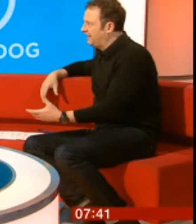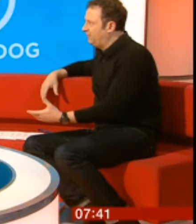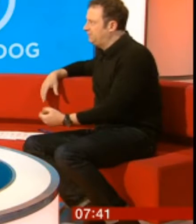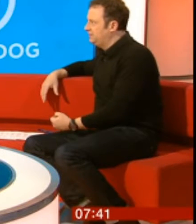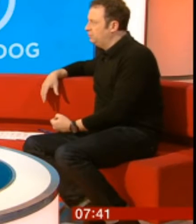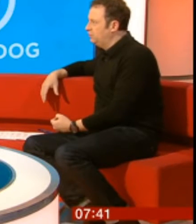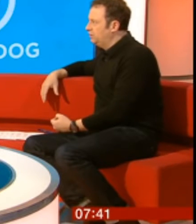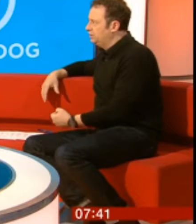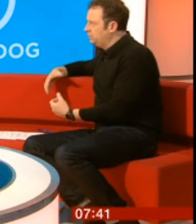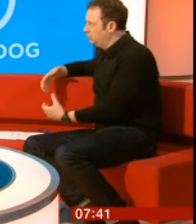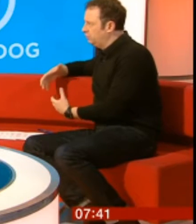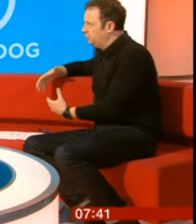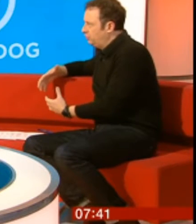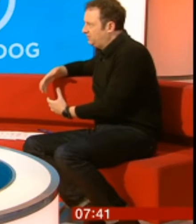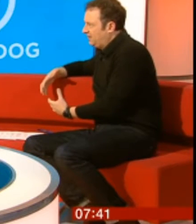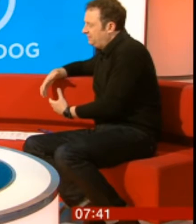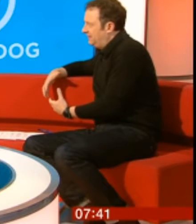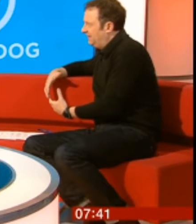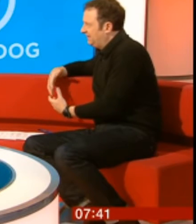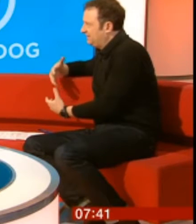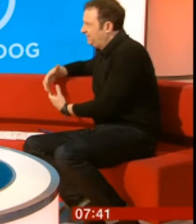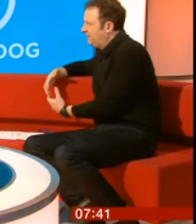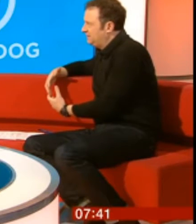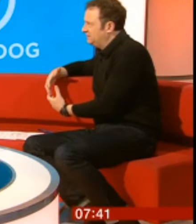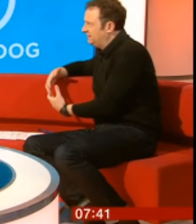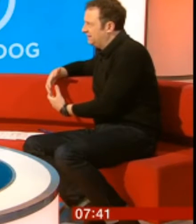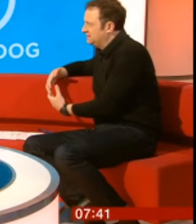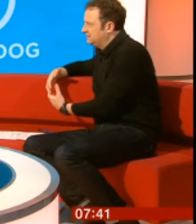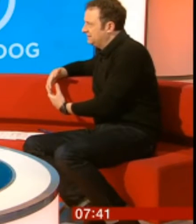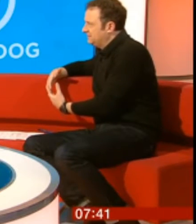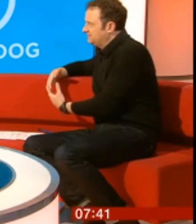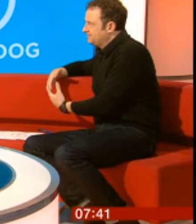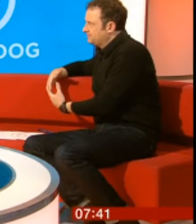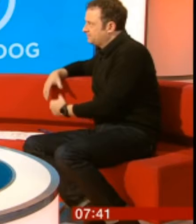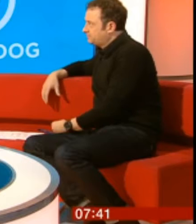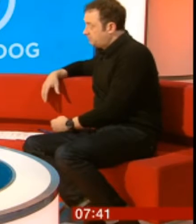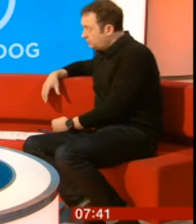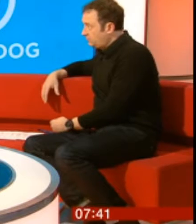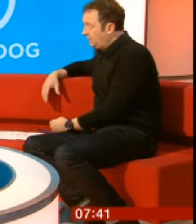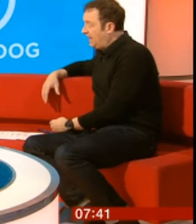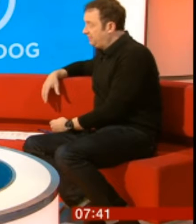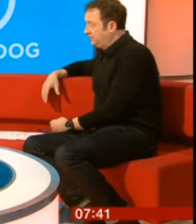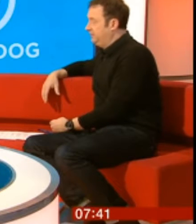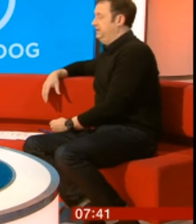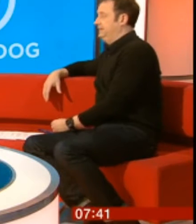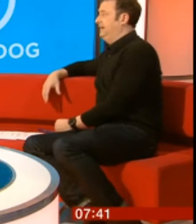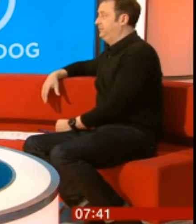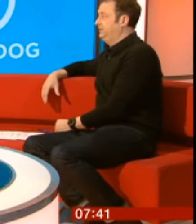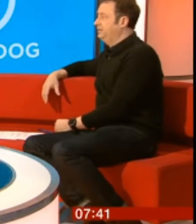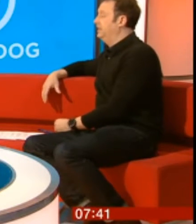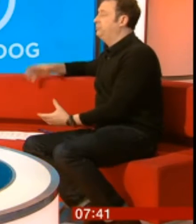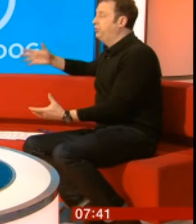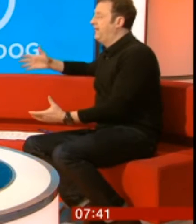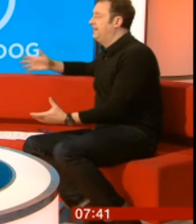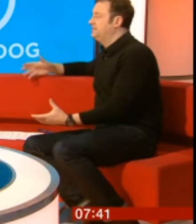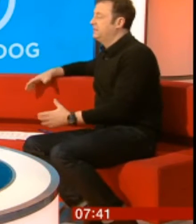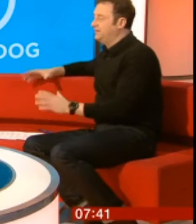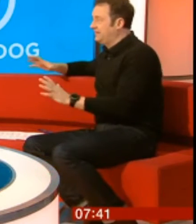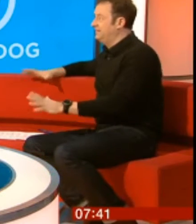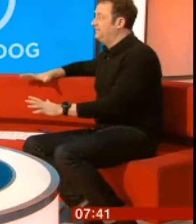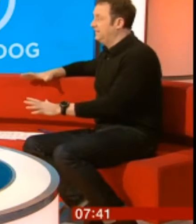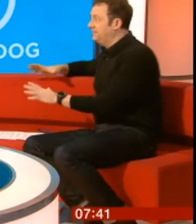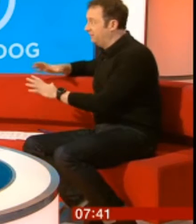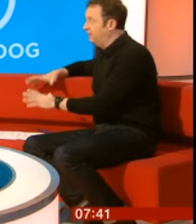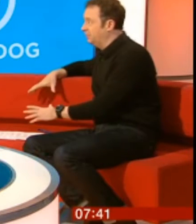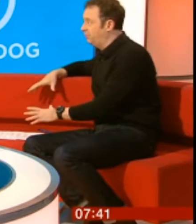we can't guarantee you'll be safe in here. So, they'd identified themselves as people who had allergies? Absolutely. They'd put their hands